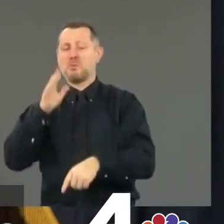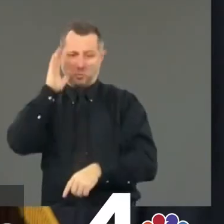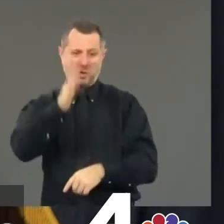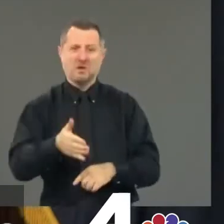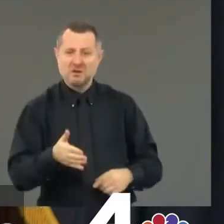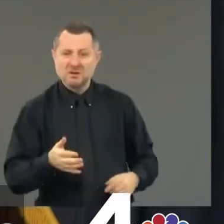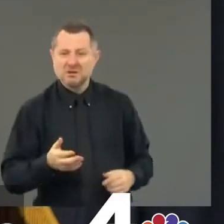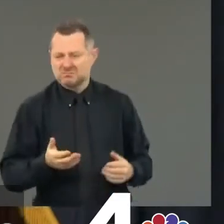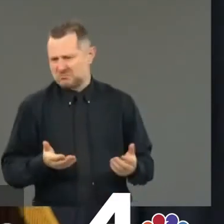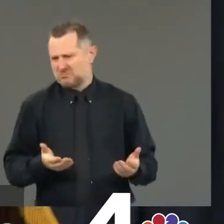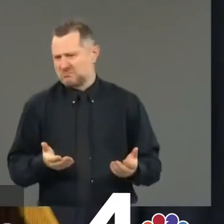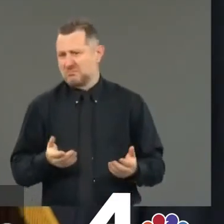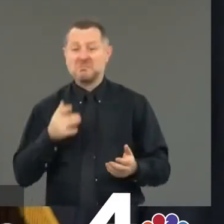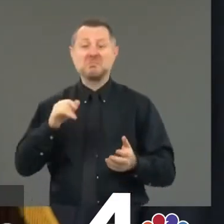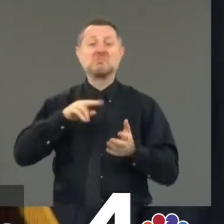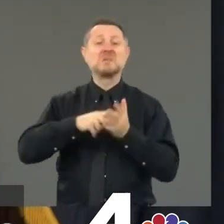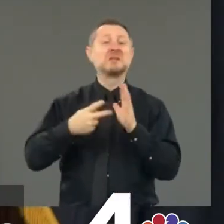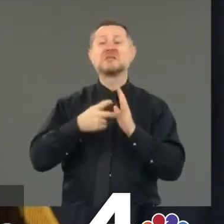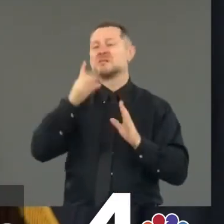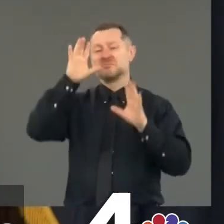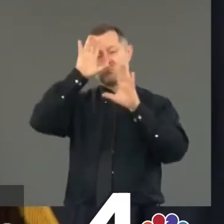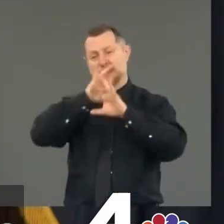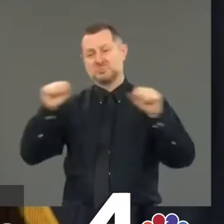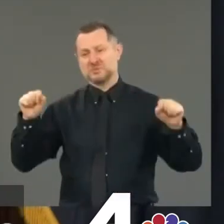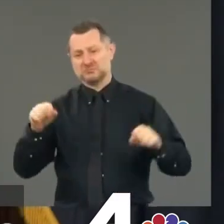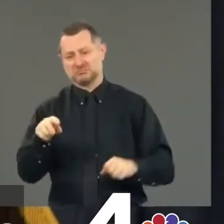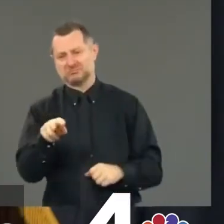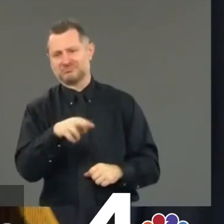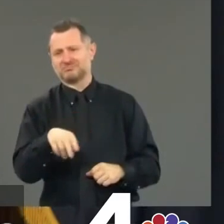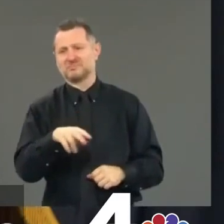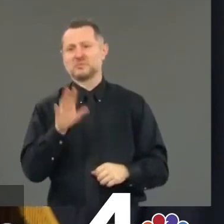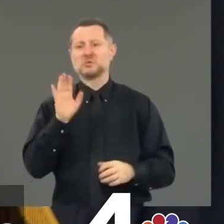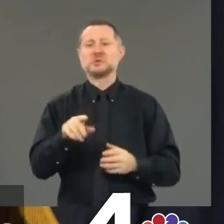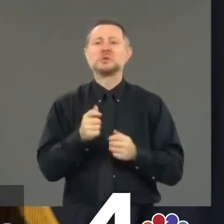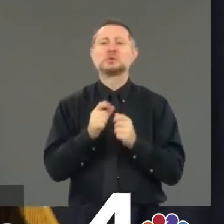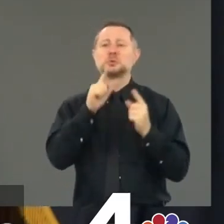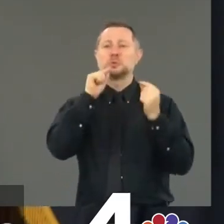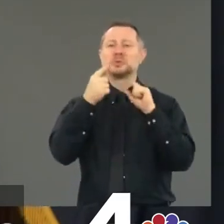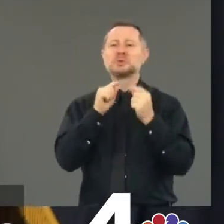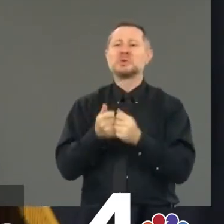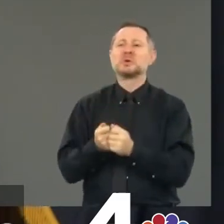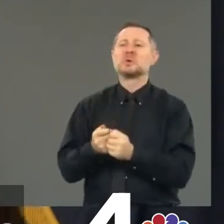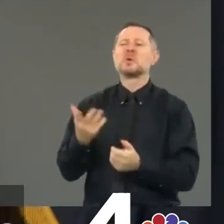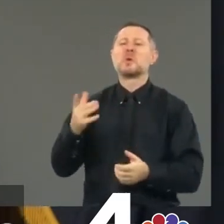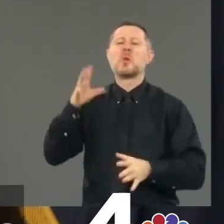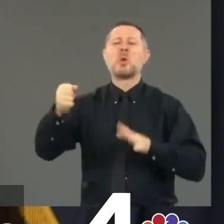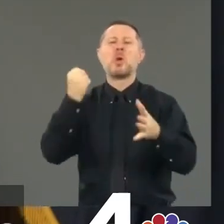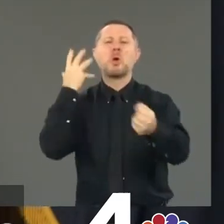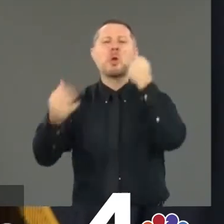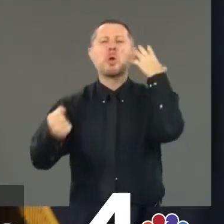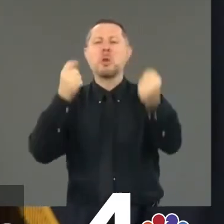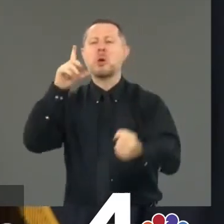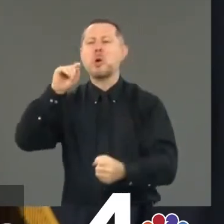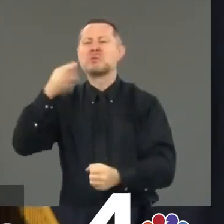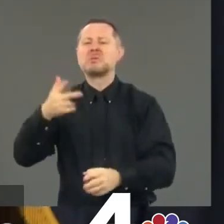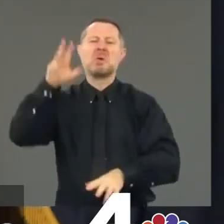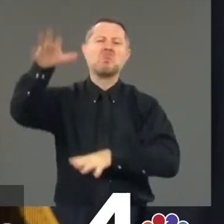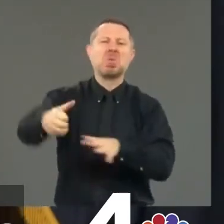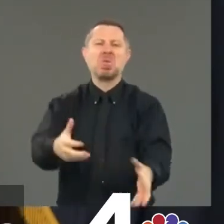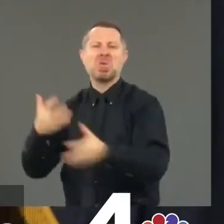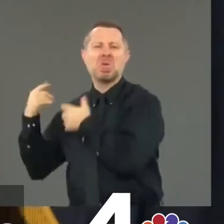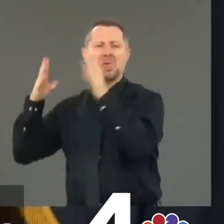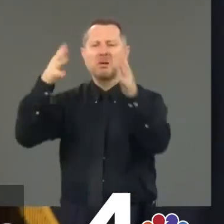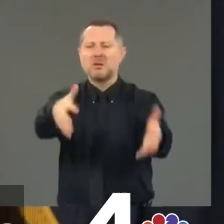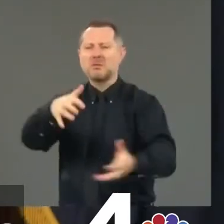It allows the president of the United States to tweet about looting rather than murder